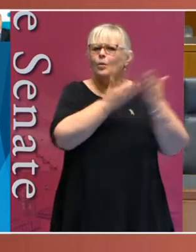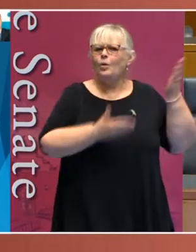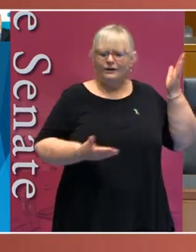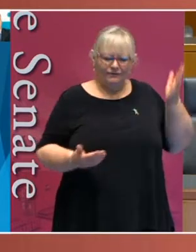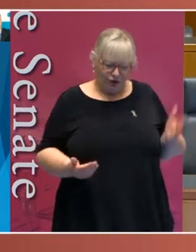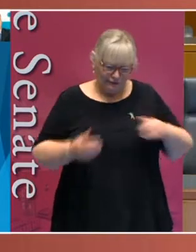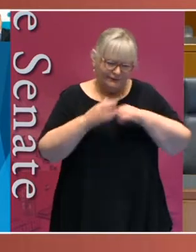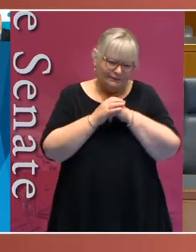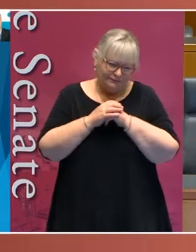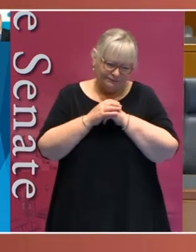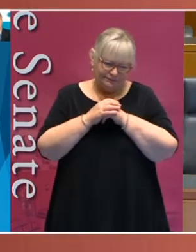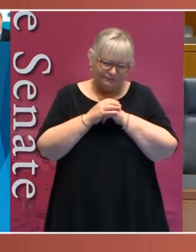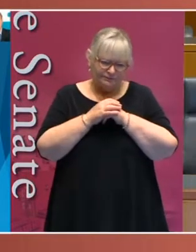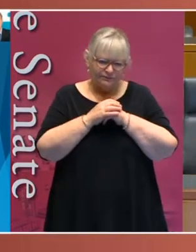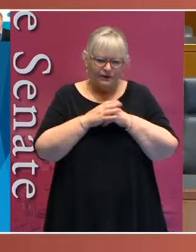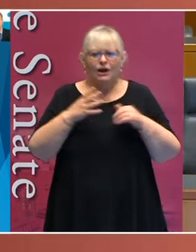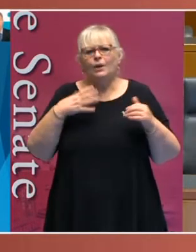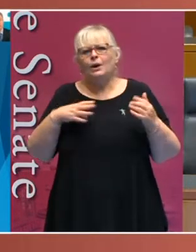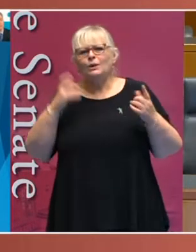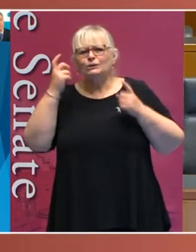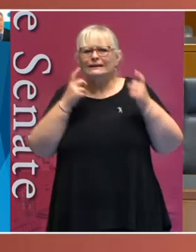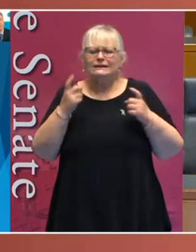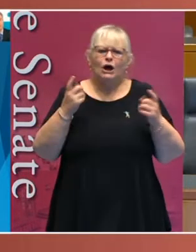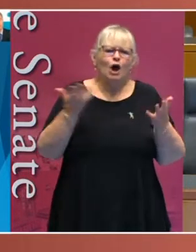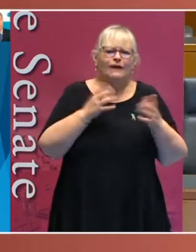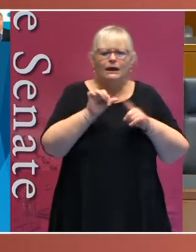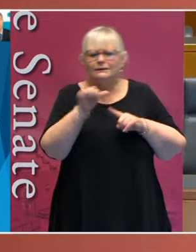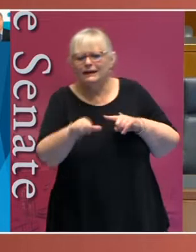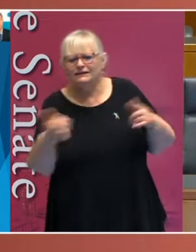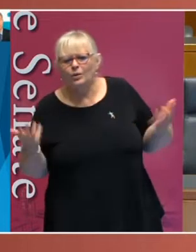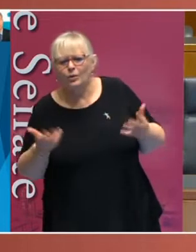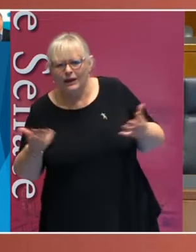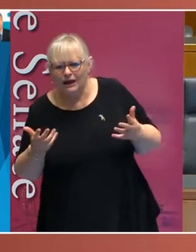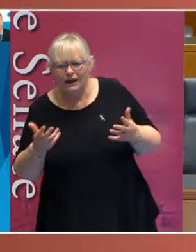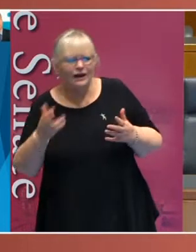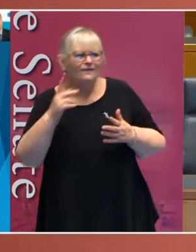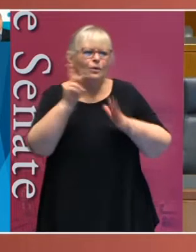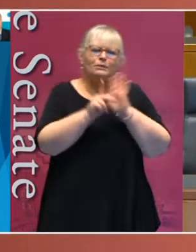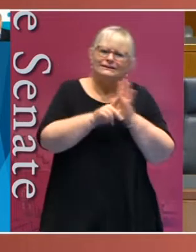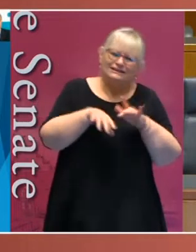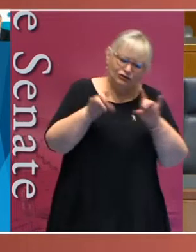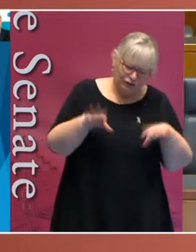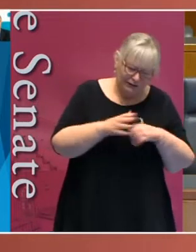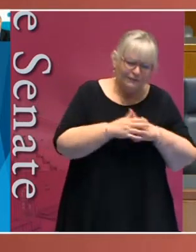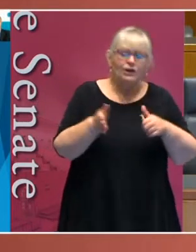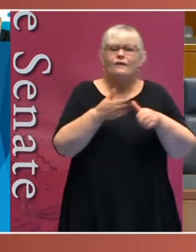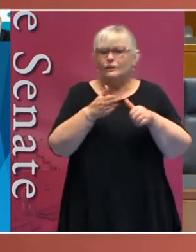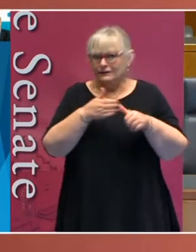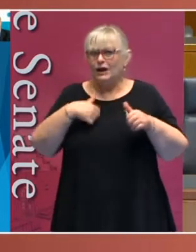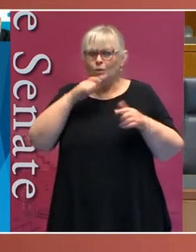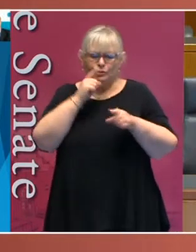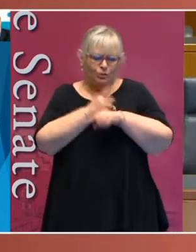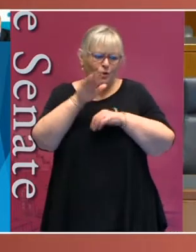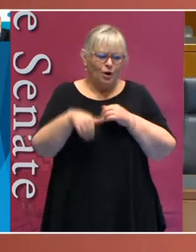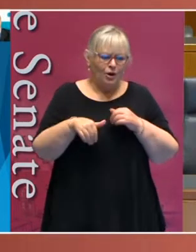To consider the issue of where to next for disability policy in Australia, I'm first going to deal with the